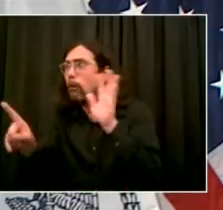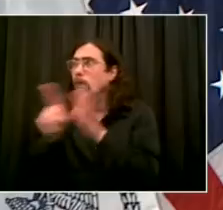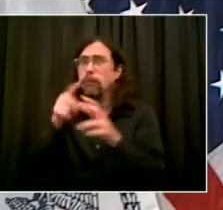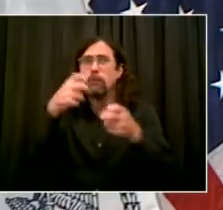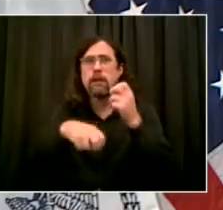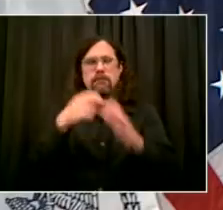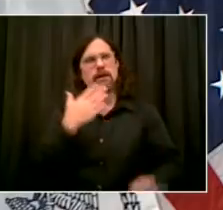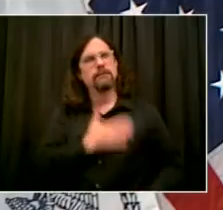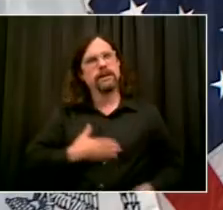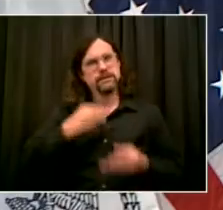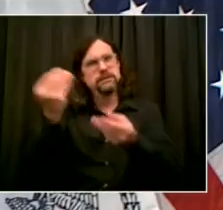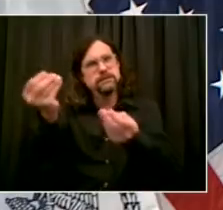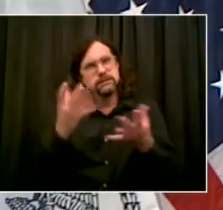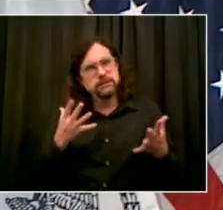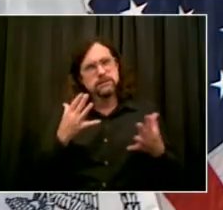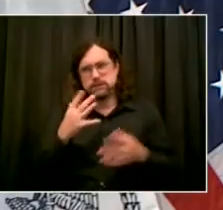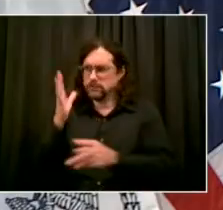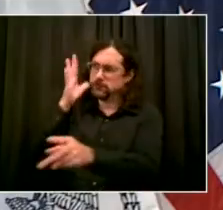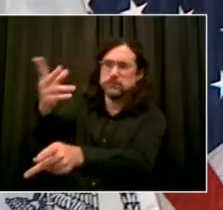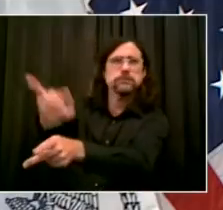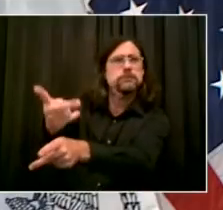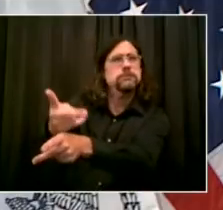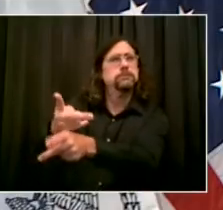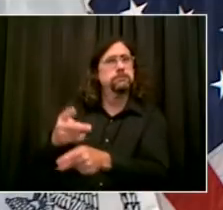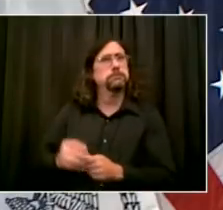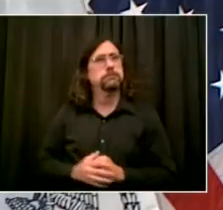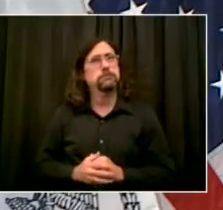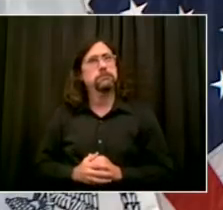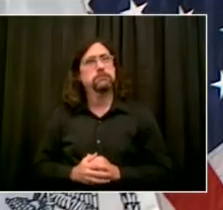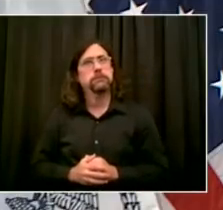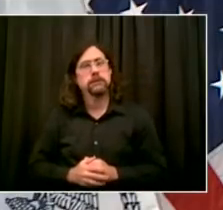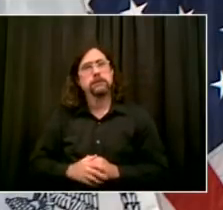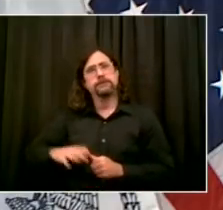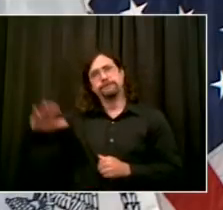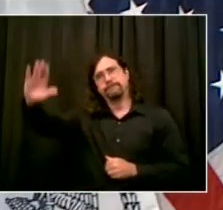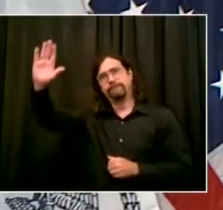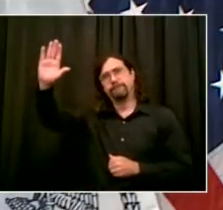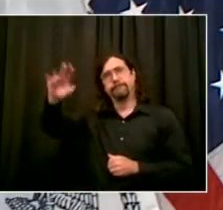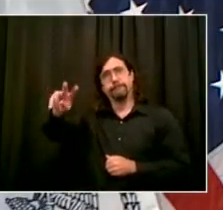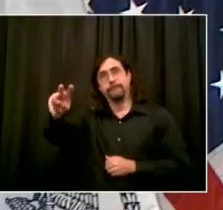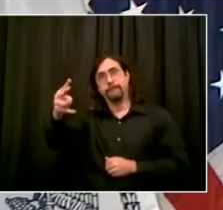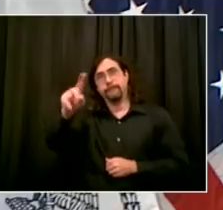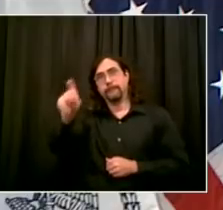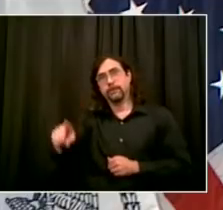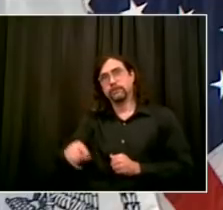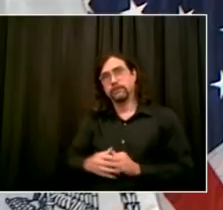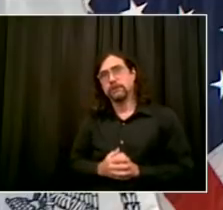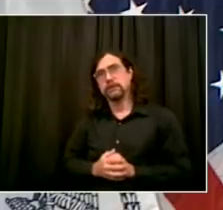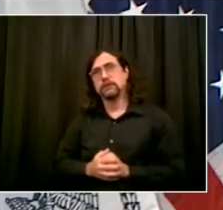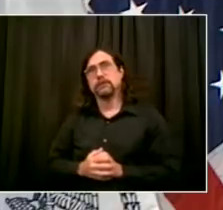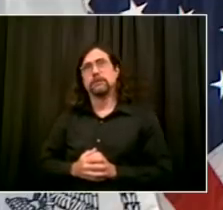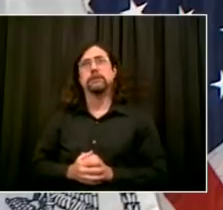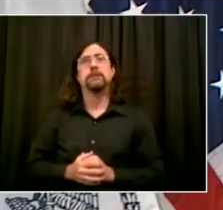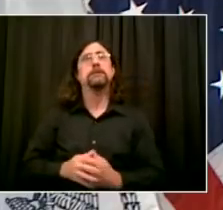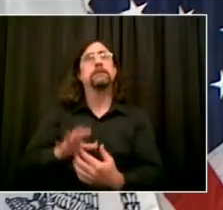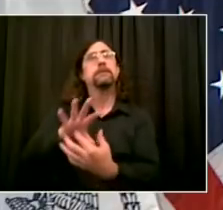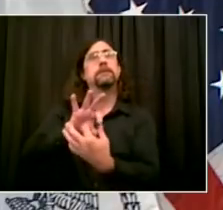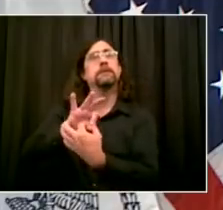York City last week. Today, there's been another letter, you may not be aware of it, that the Partnership